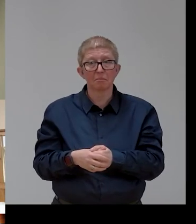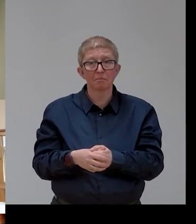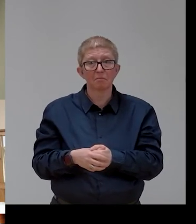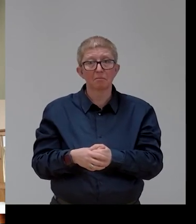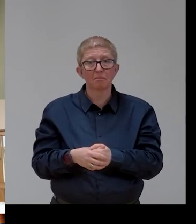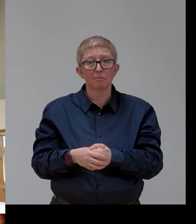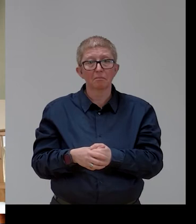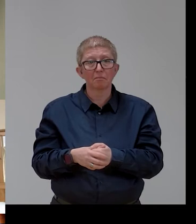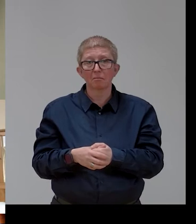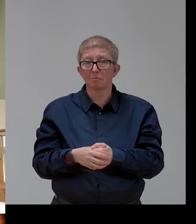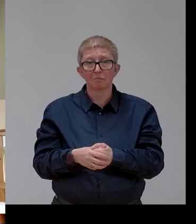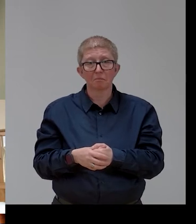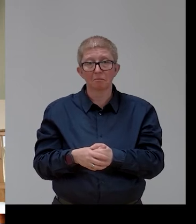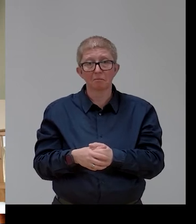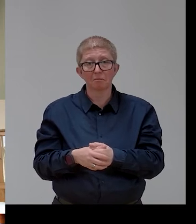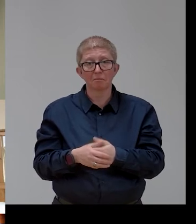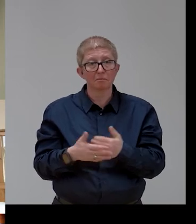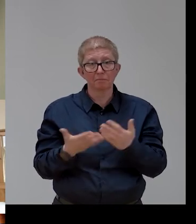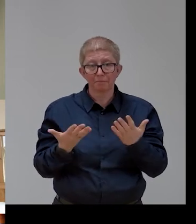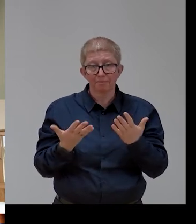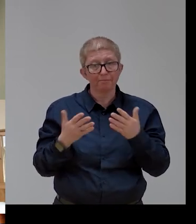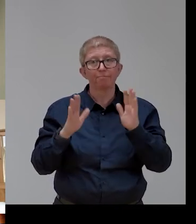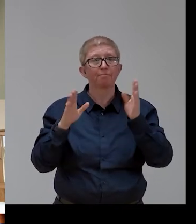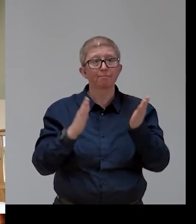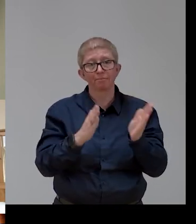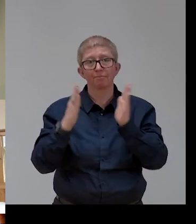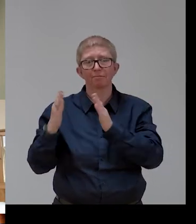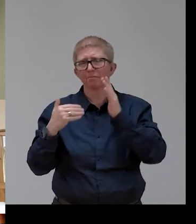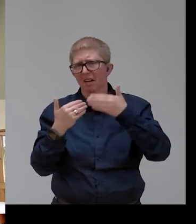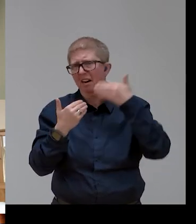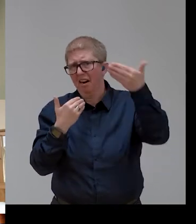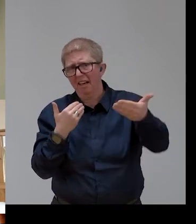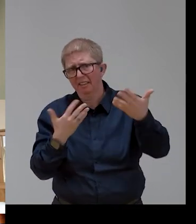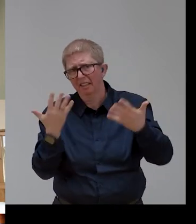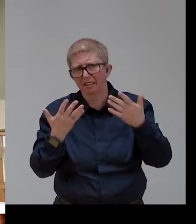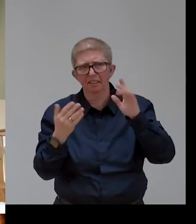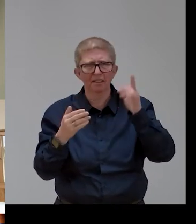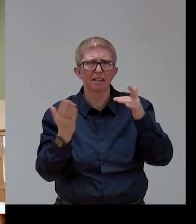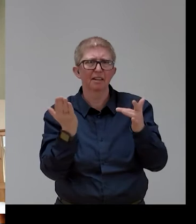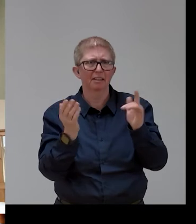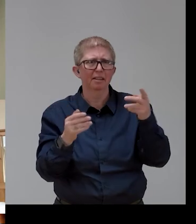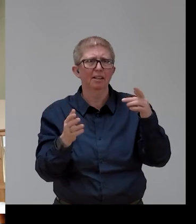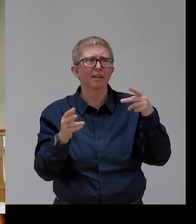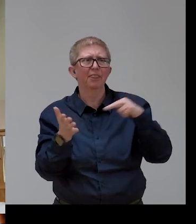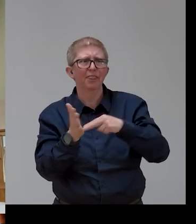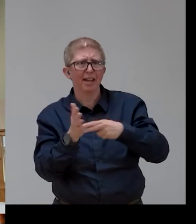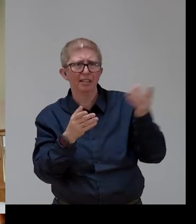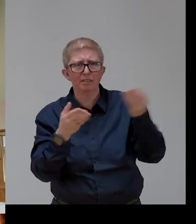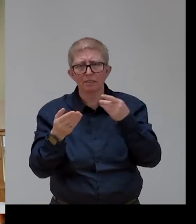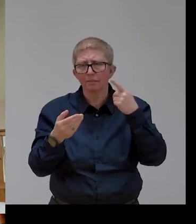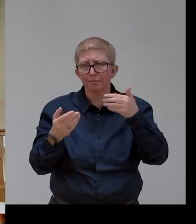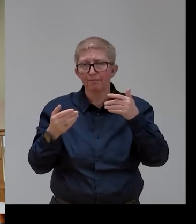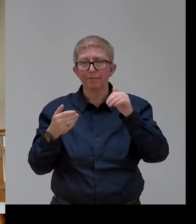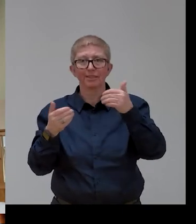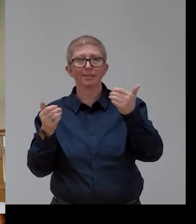Then I turn to, we will take care of that. The technical unit is working on it. Then I turn to the representative of